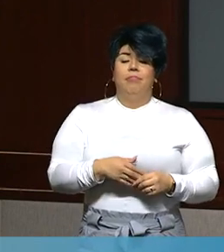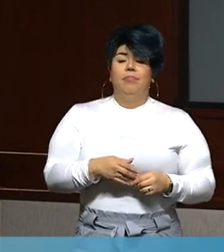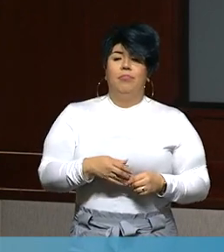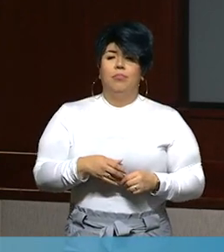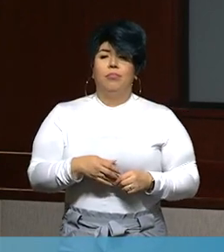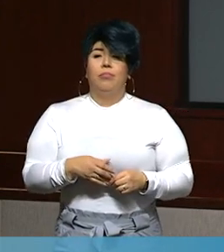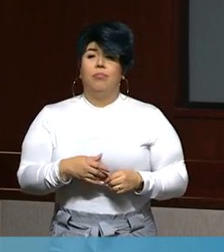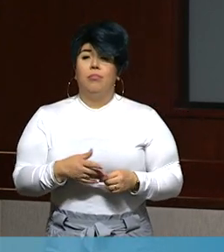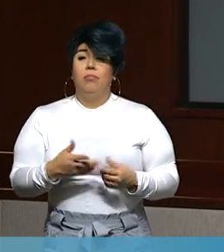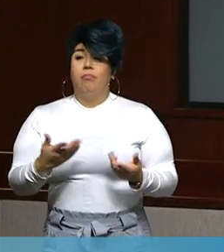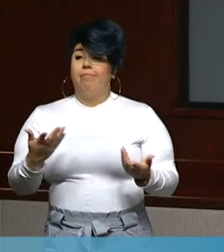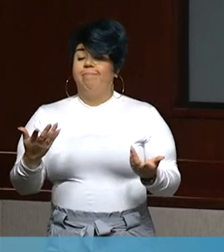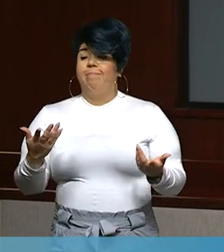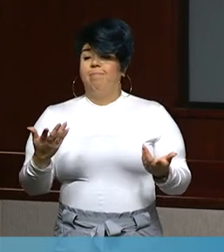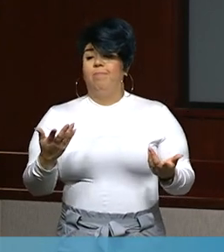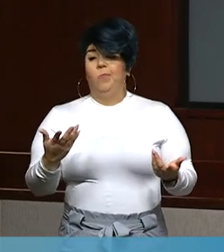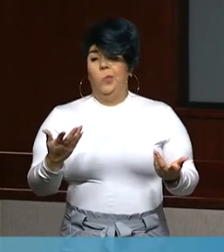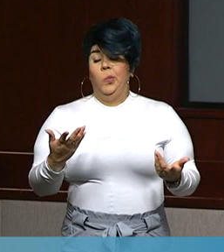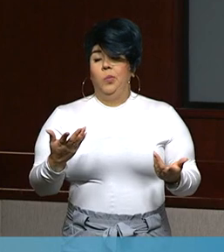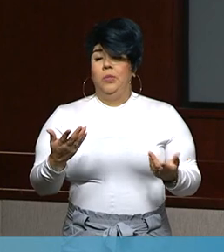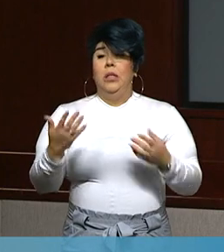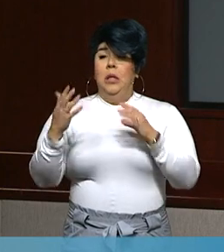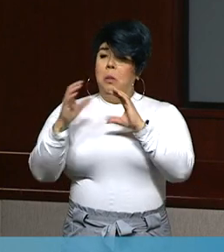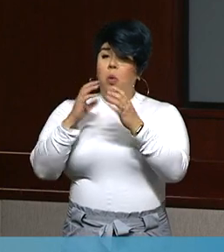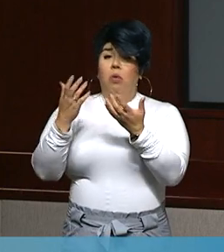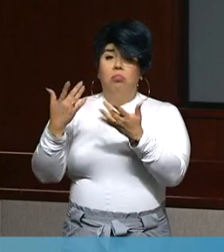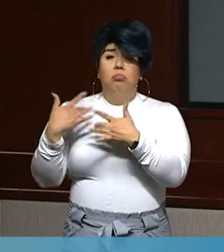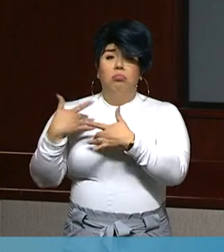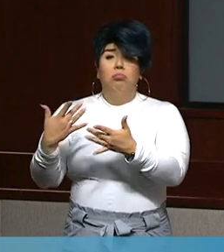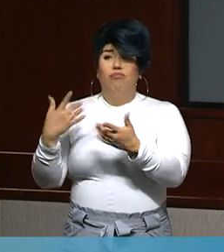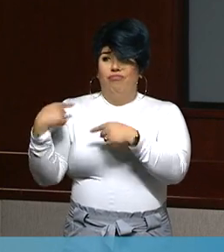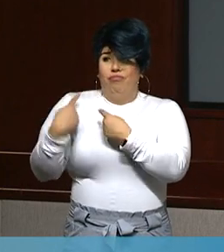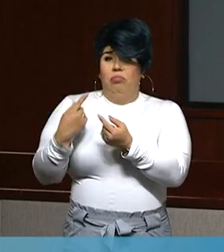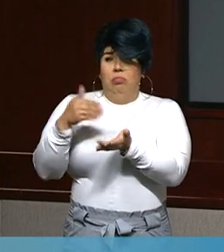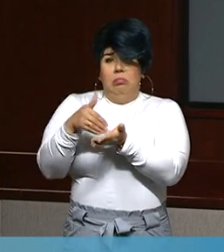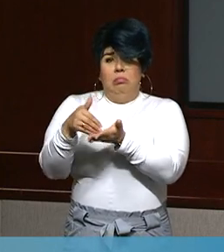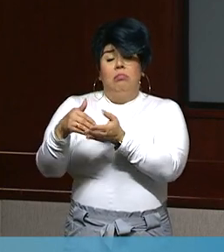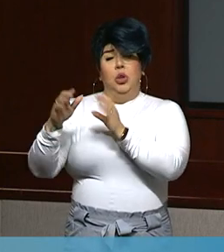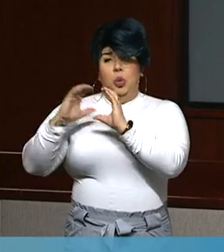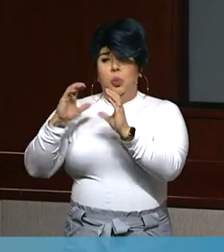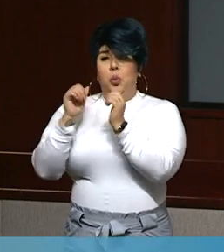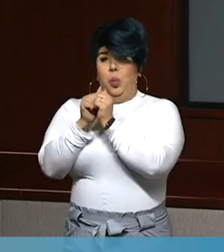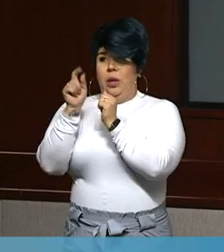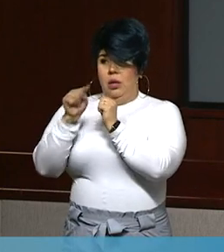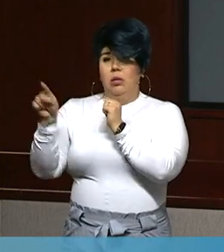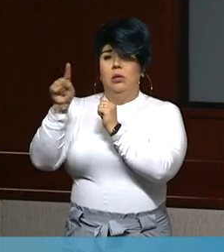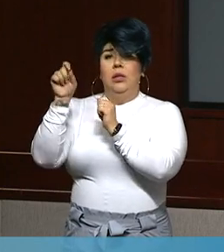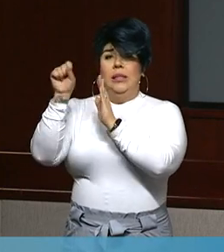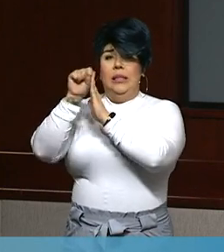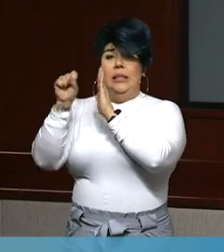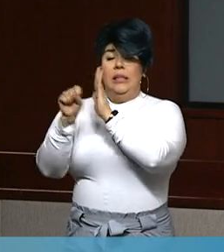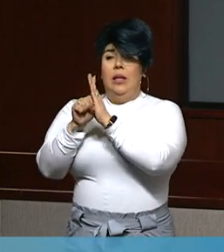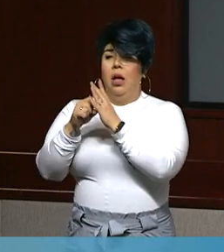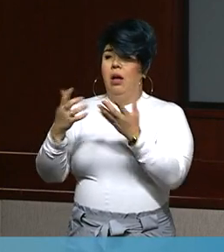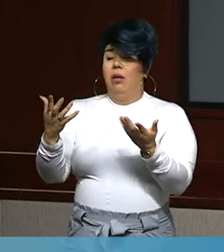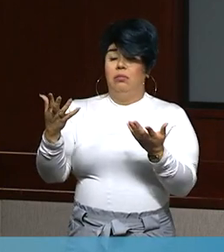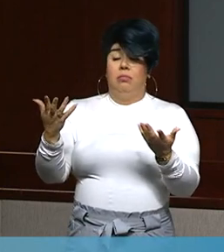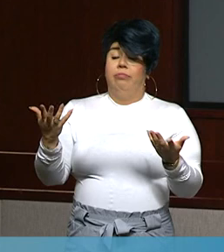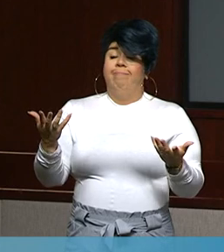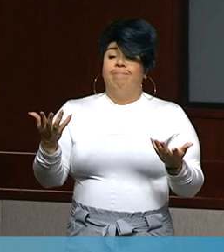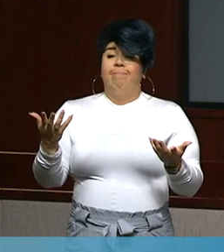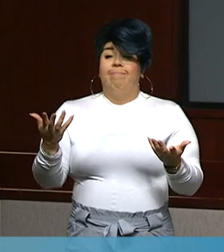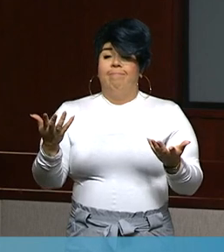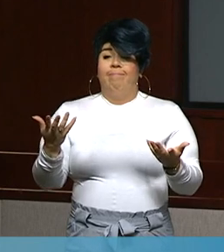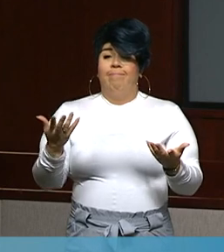The communication is happening. I think that, you know, you could look across the state and